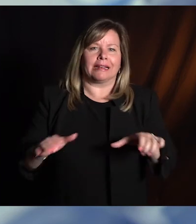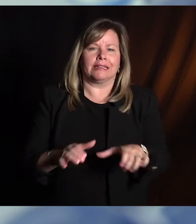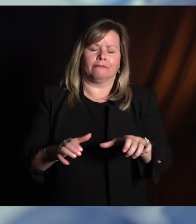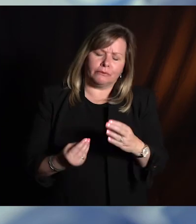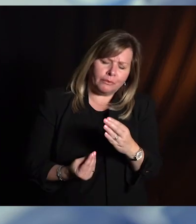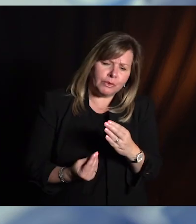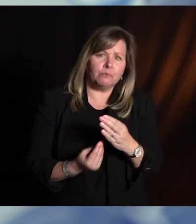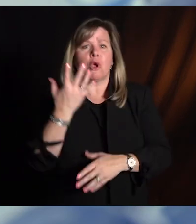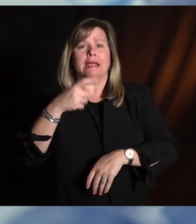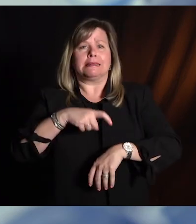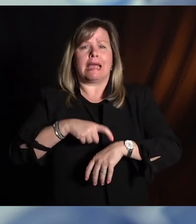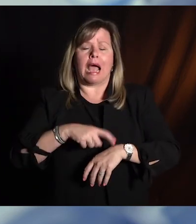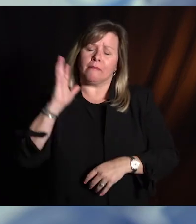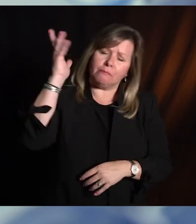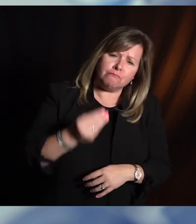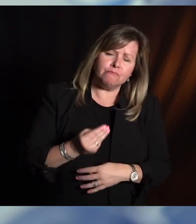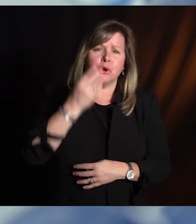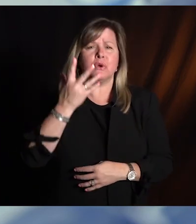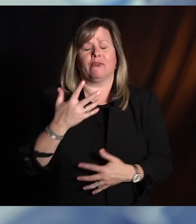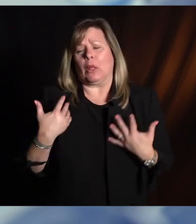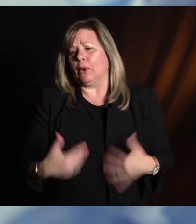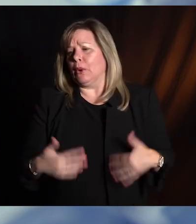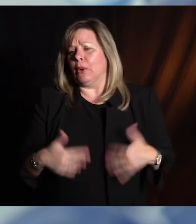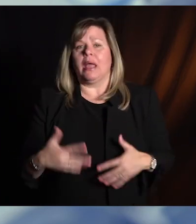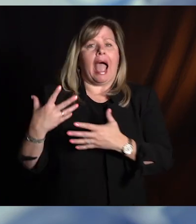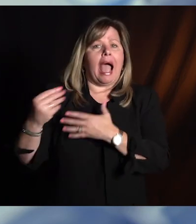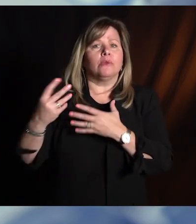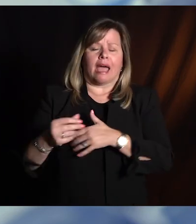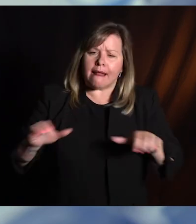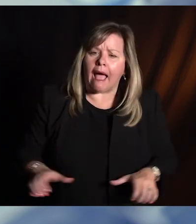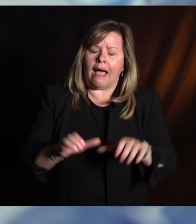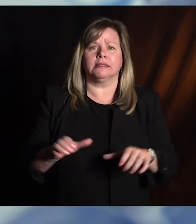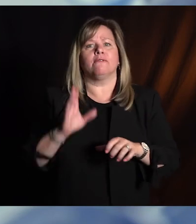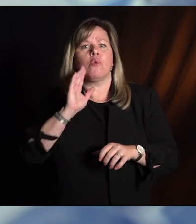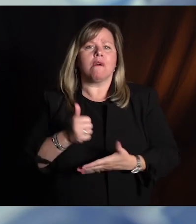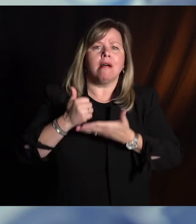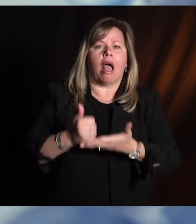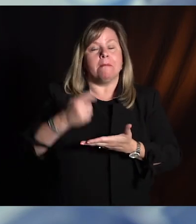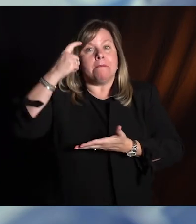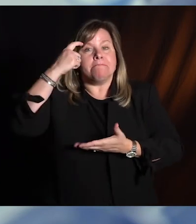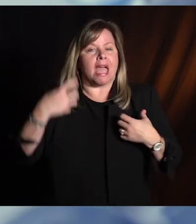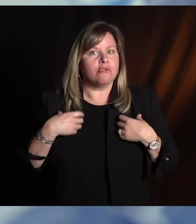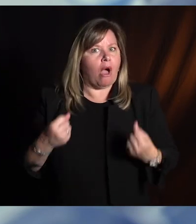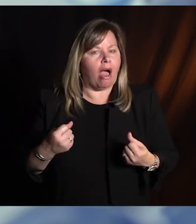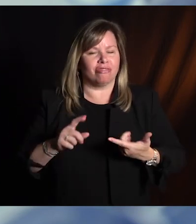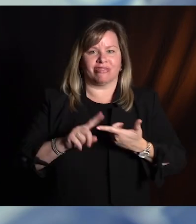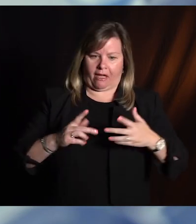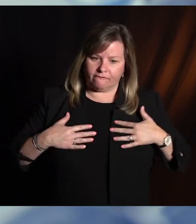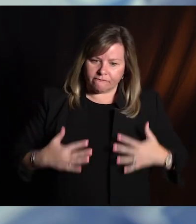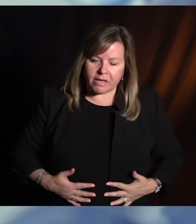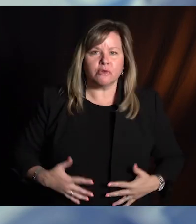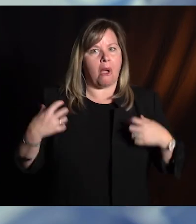All the research says that getting outdoors, getting in nature and being active are good for your your mental health, good for your physical health.